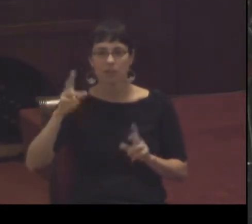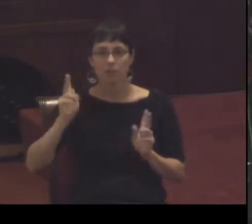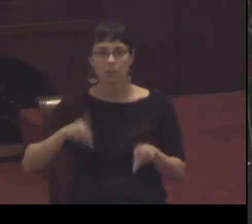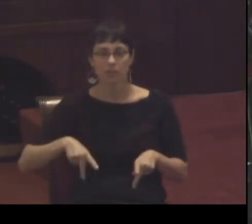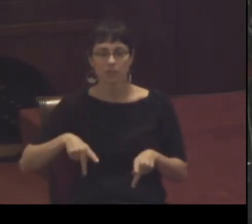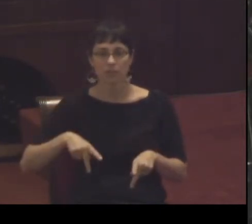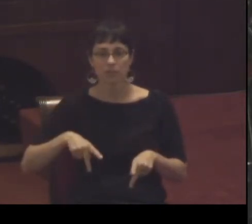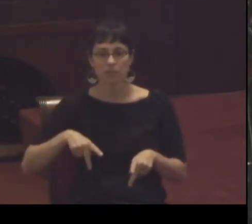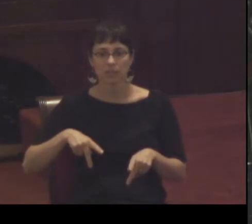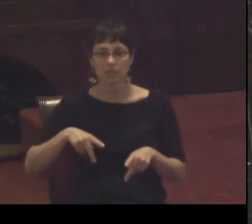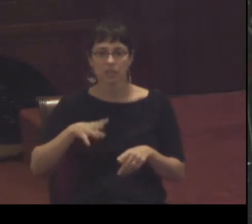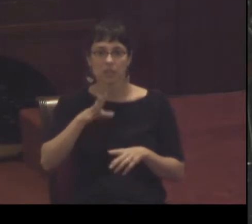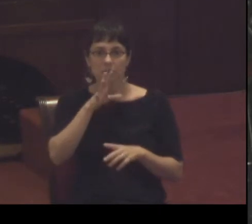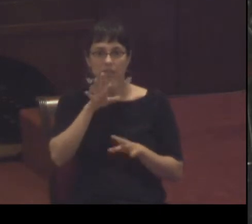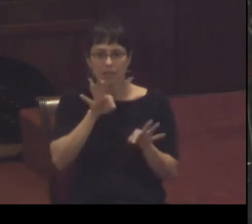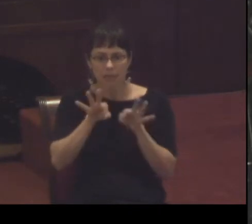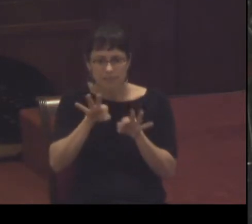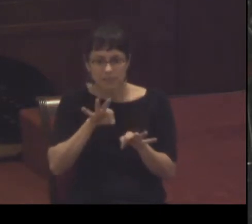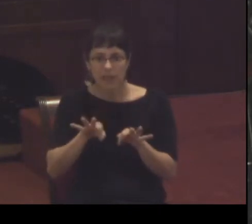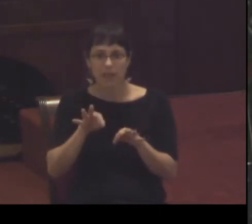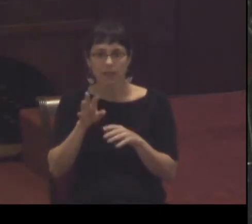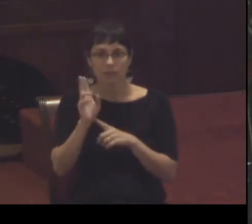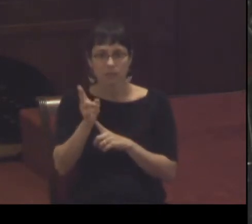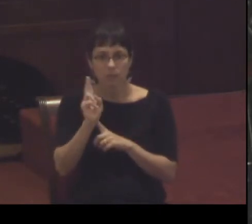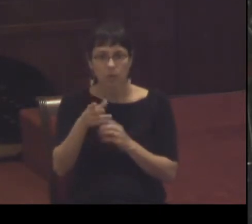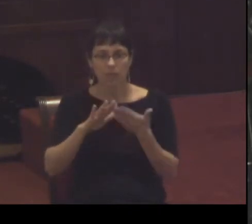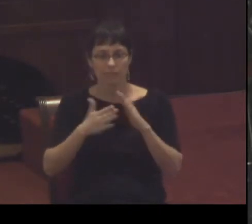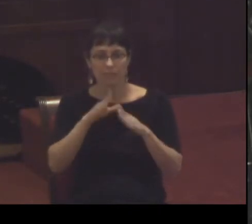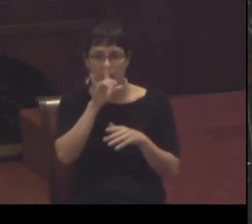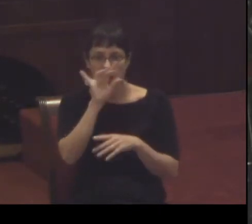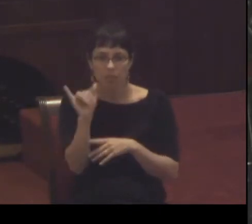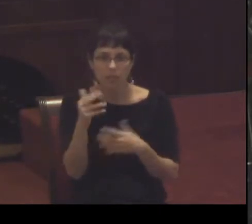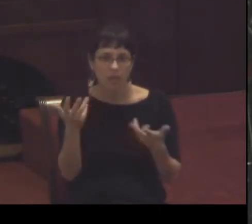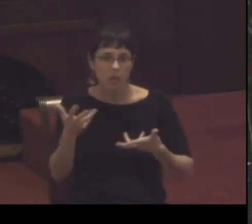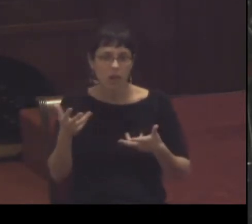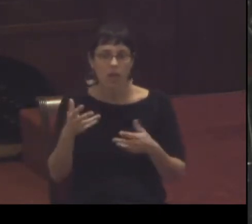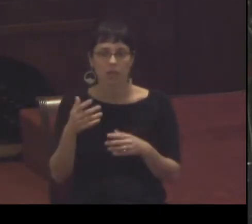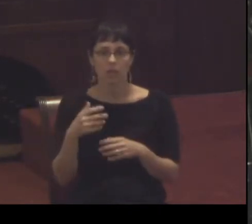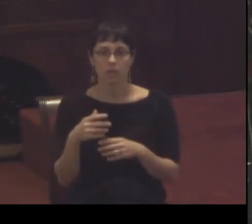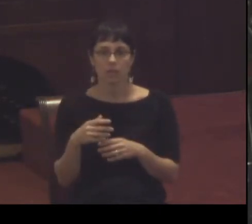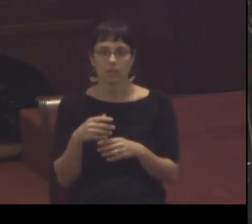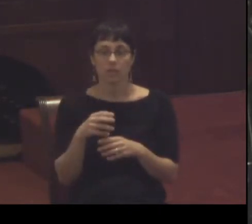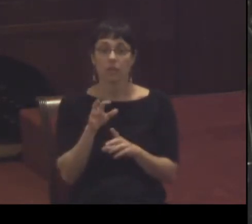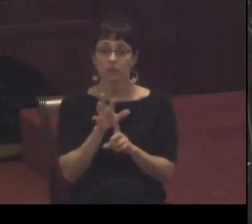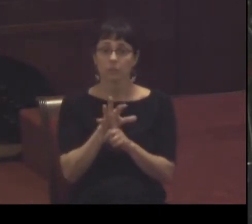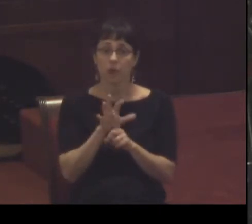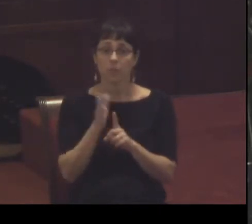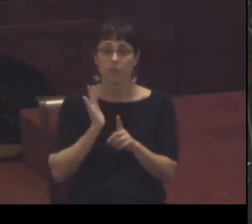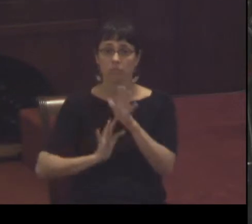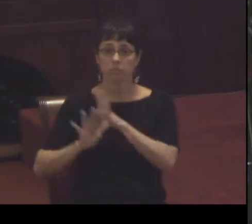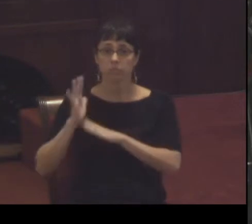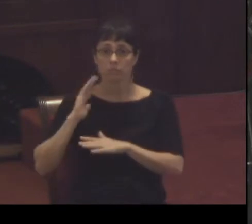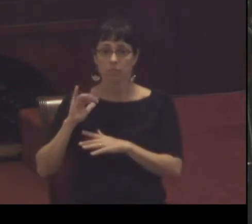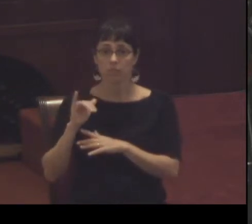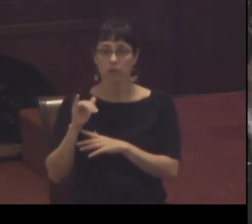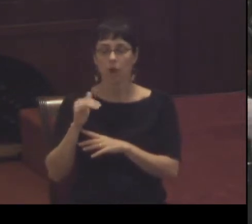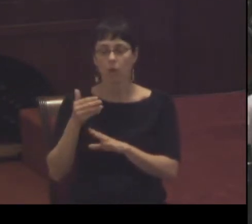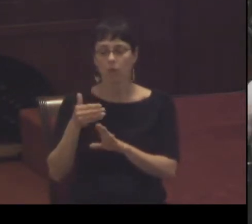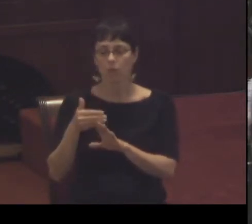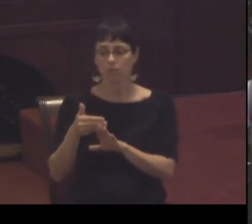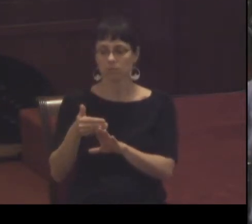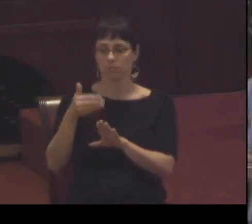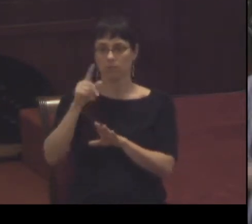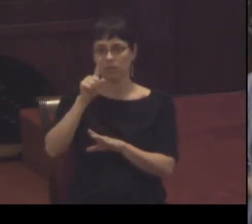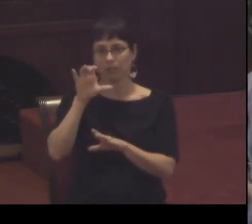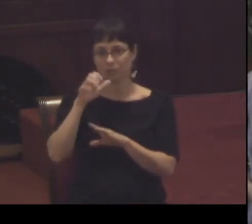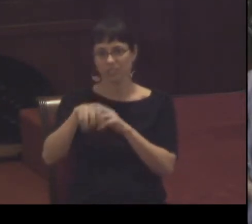by five colonnades it was popular in the former century to think that John because of his poetic